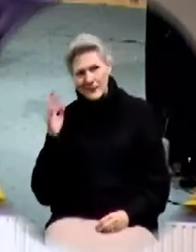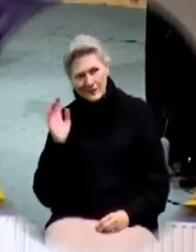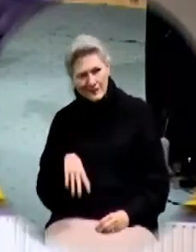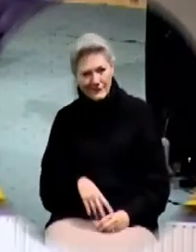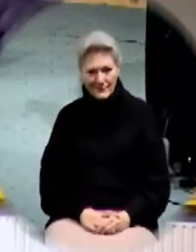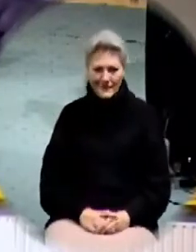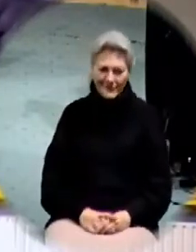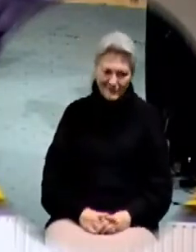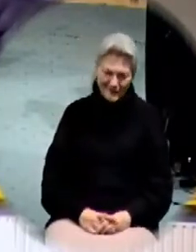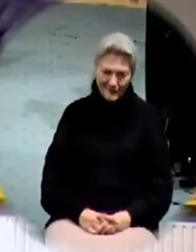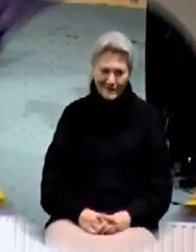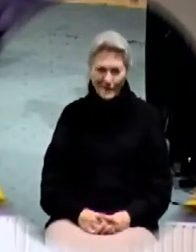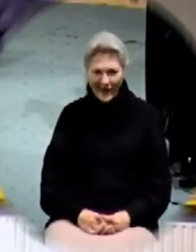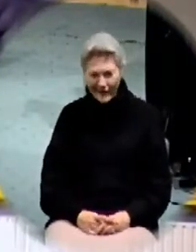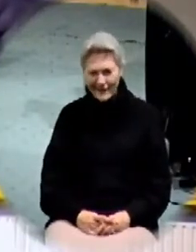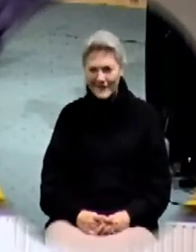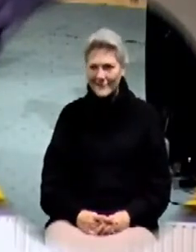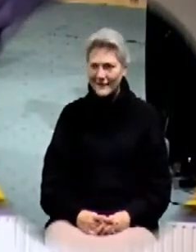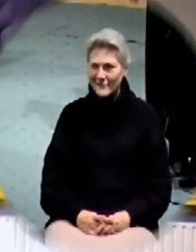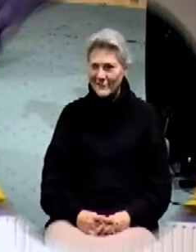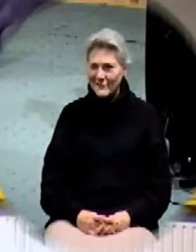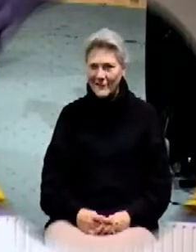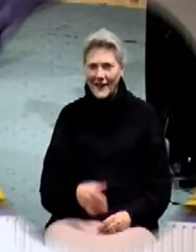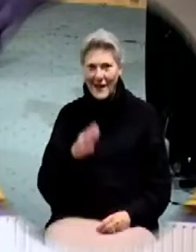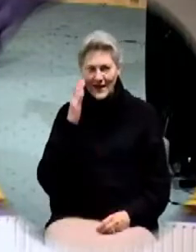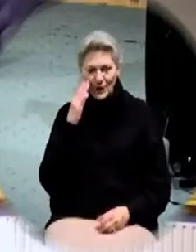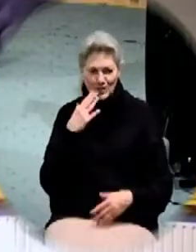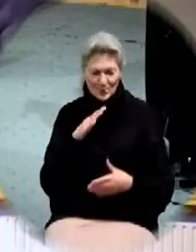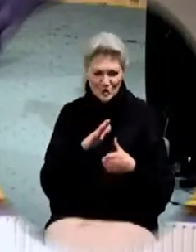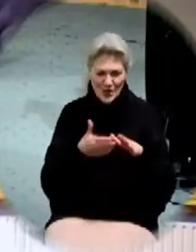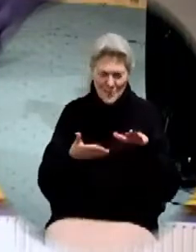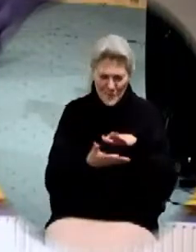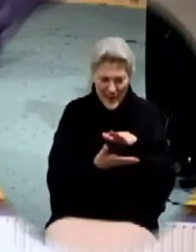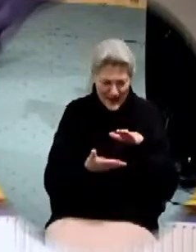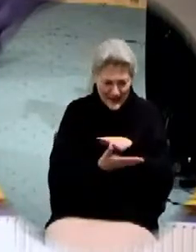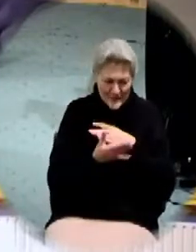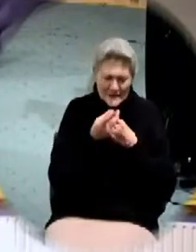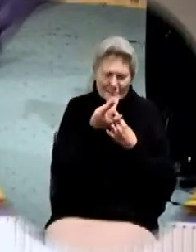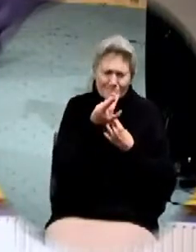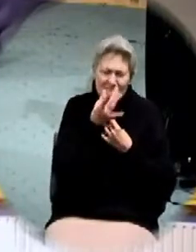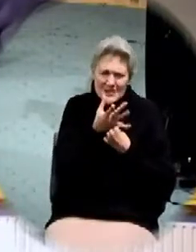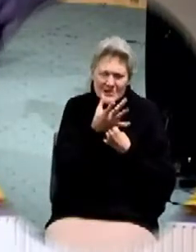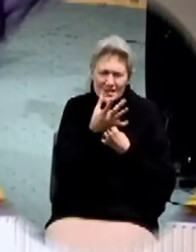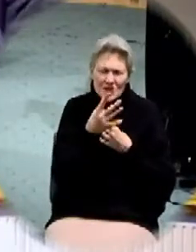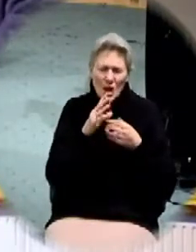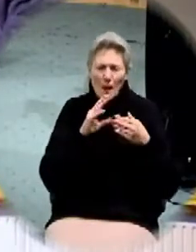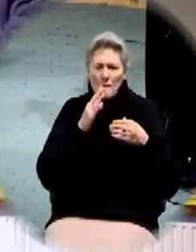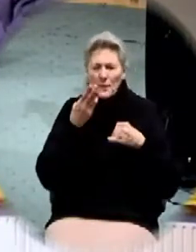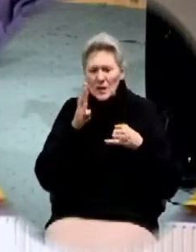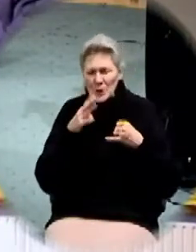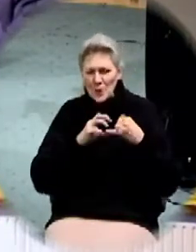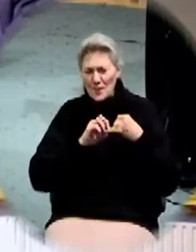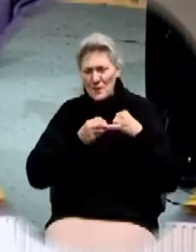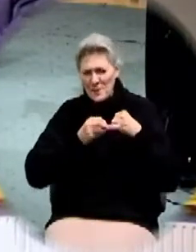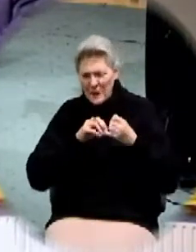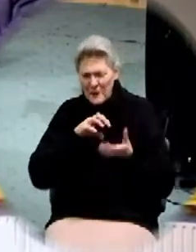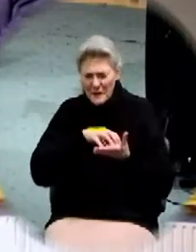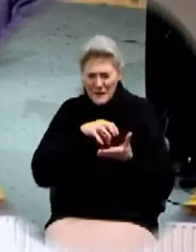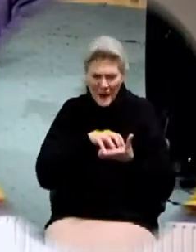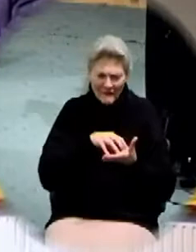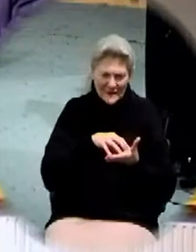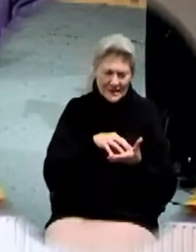Oh man, oh I know she made those delicious blueberry muffins that went great with that coffee,